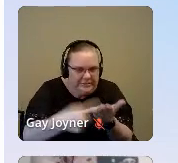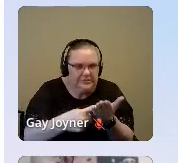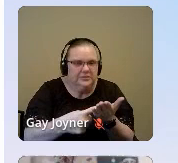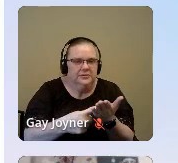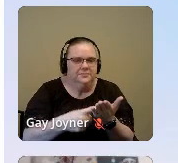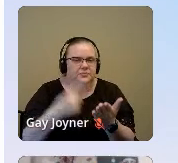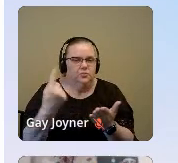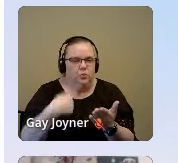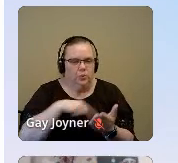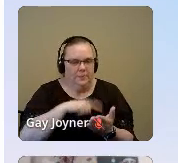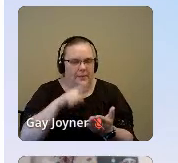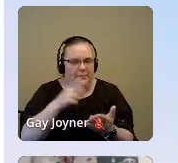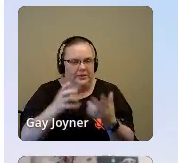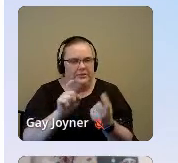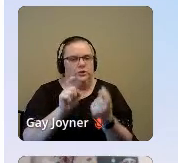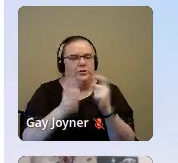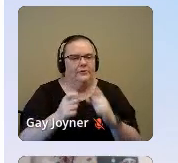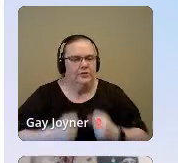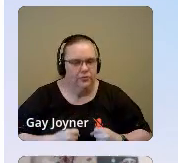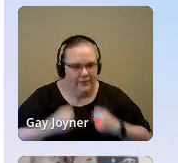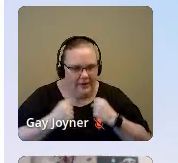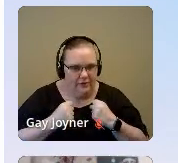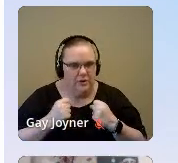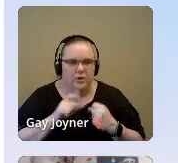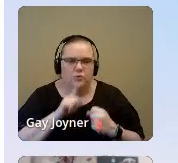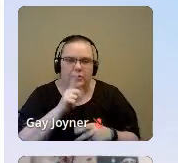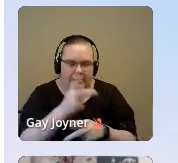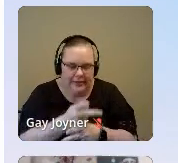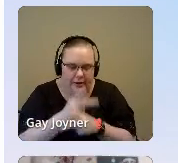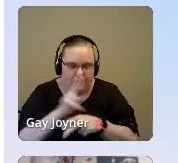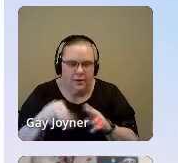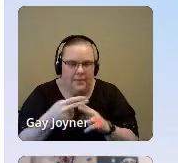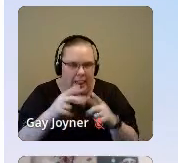also adept at survival and being really careful about language.